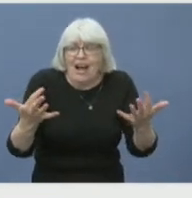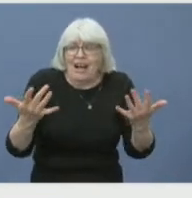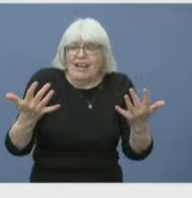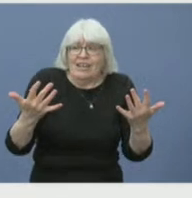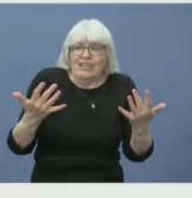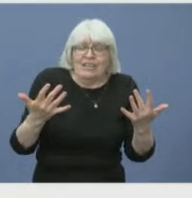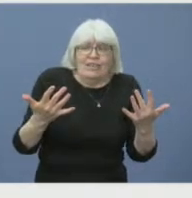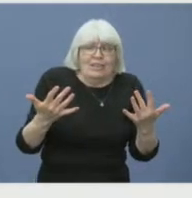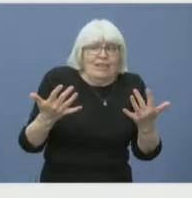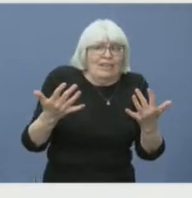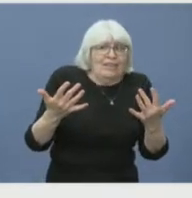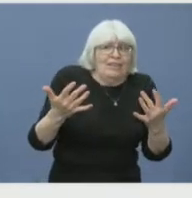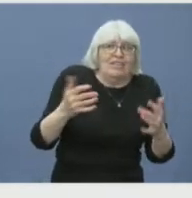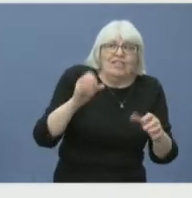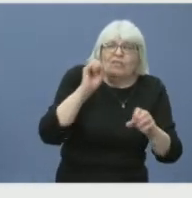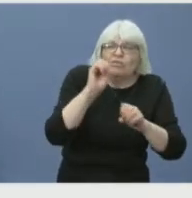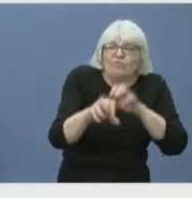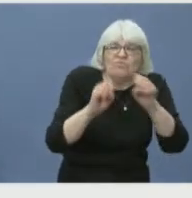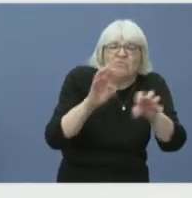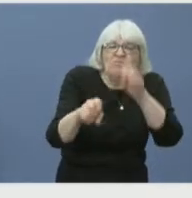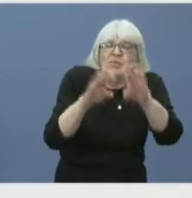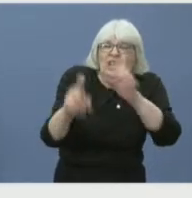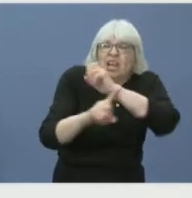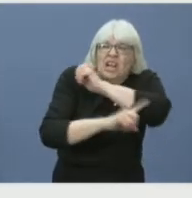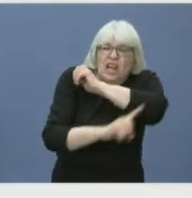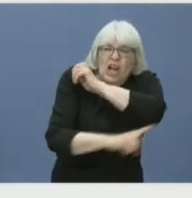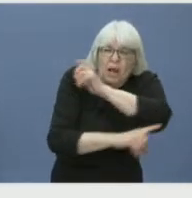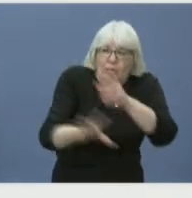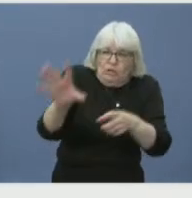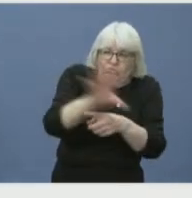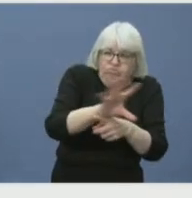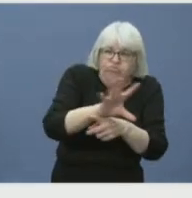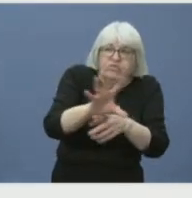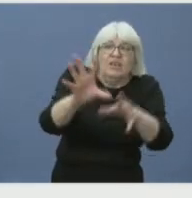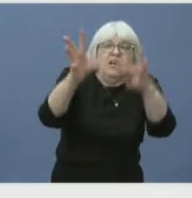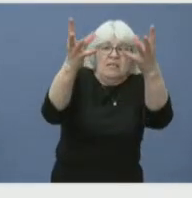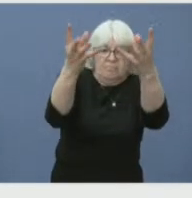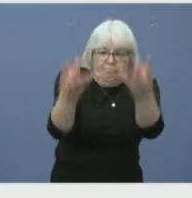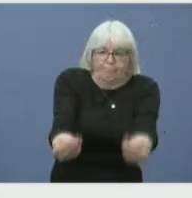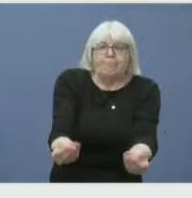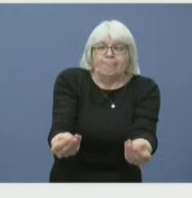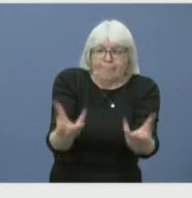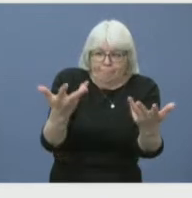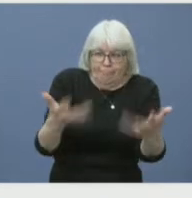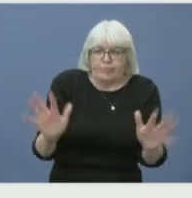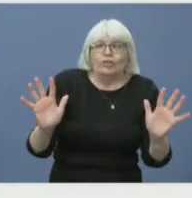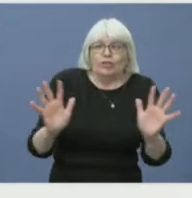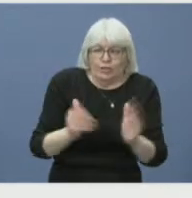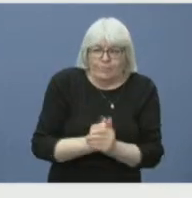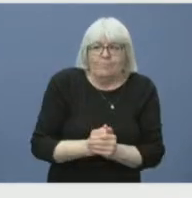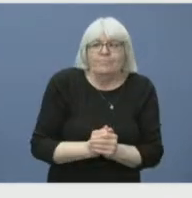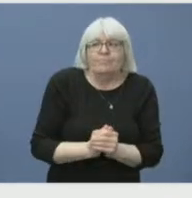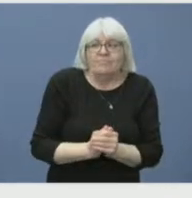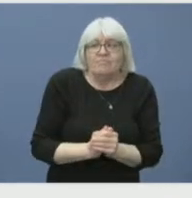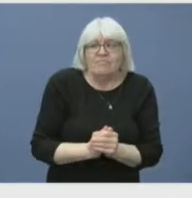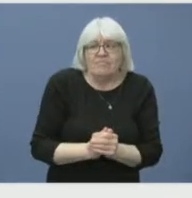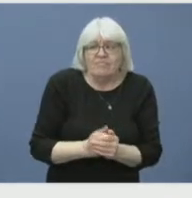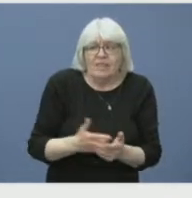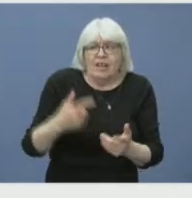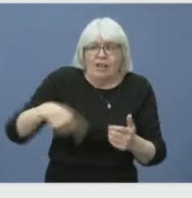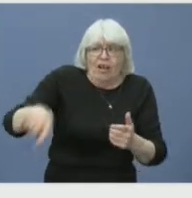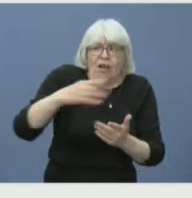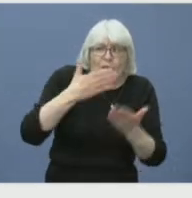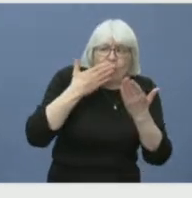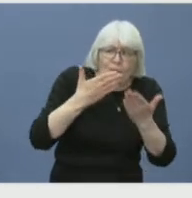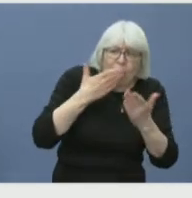completely extinguished. In part large, in large part, thanks to the crews who worked